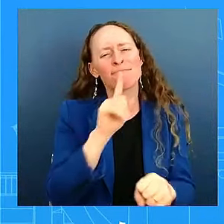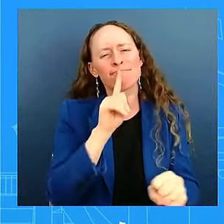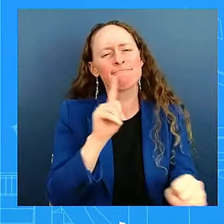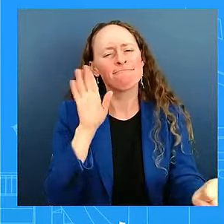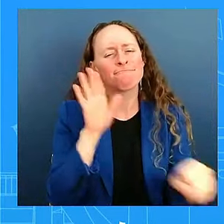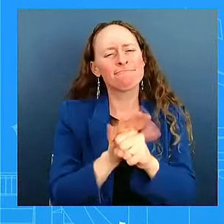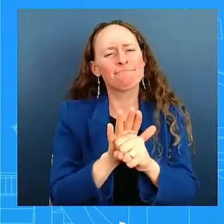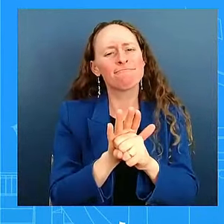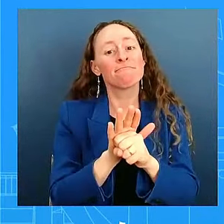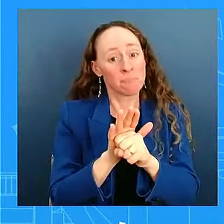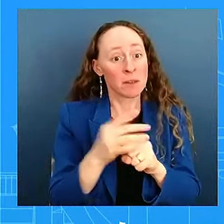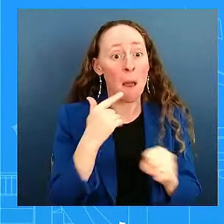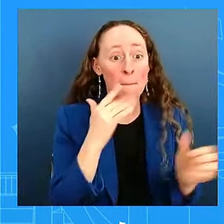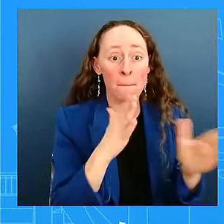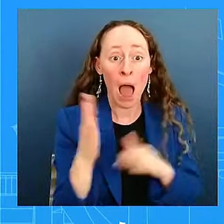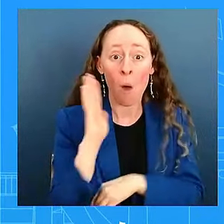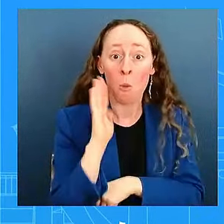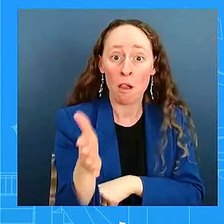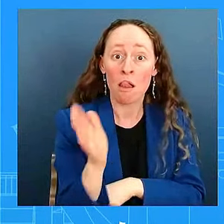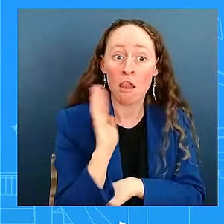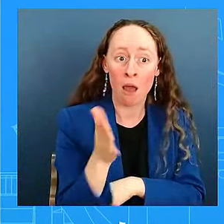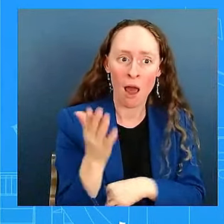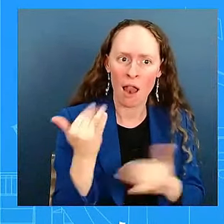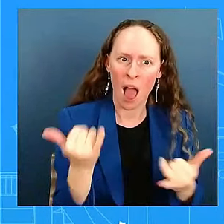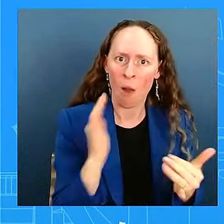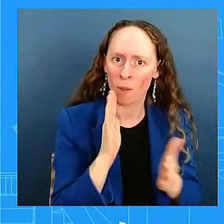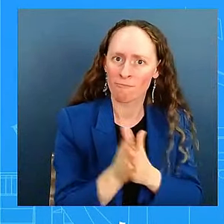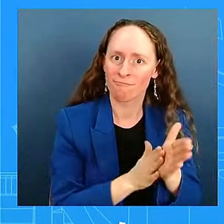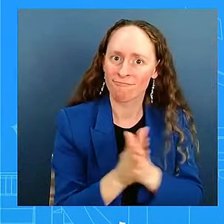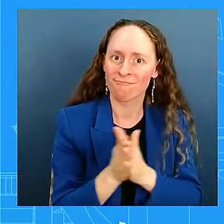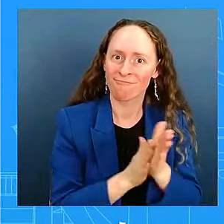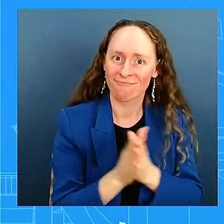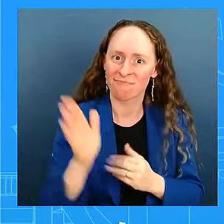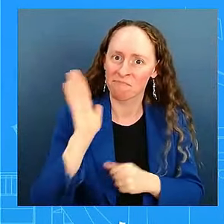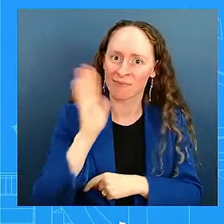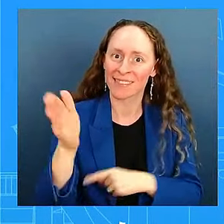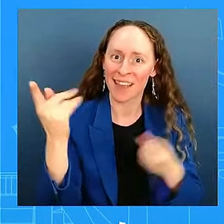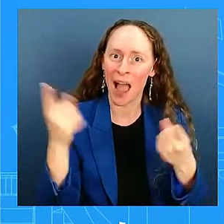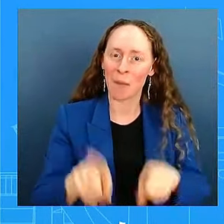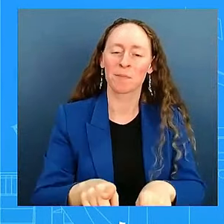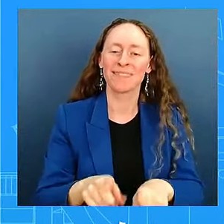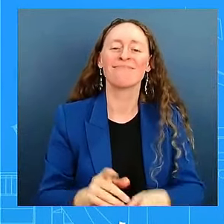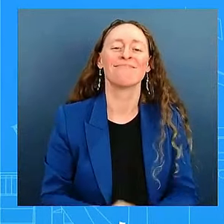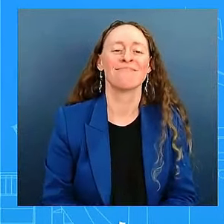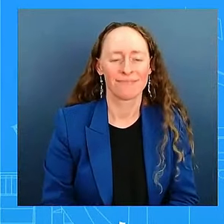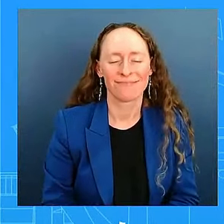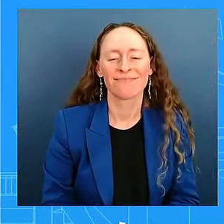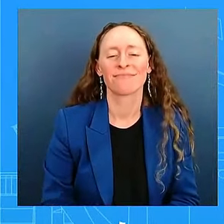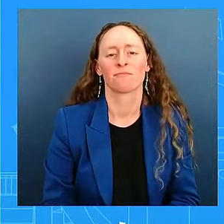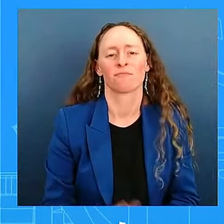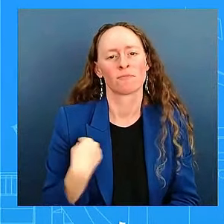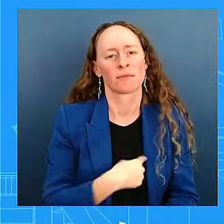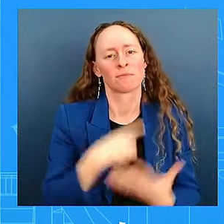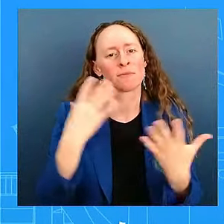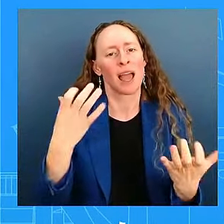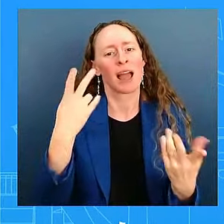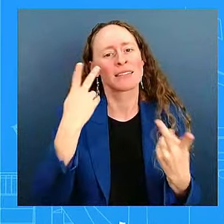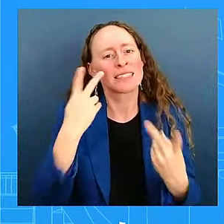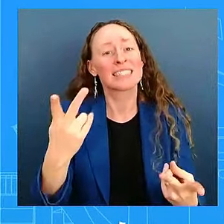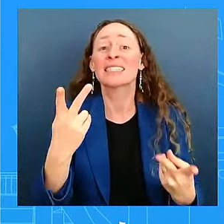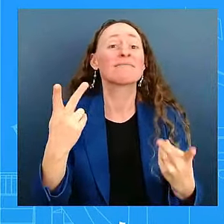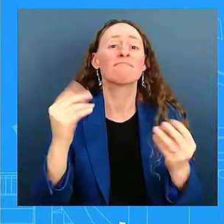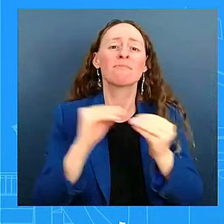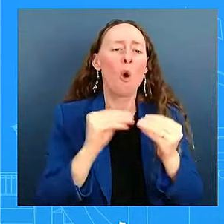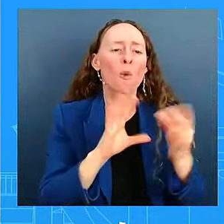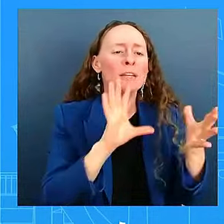keeping that commitment. But it's not just that. He wants to make sure that we're advancing cooperation with the continent, when it comes to the